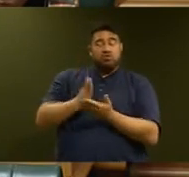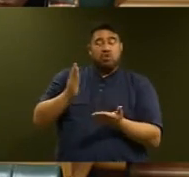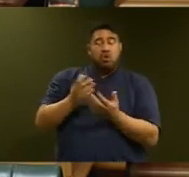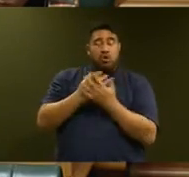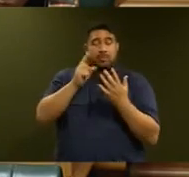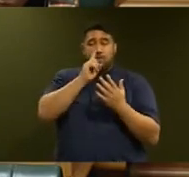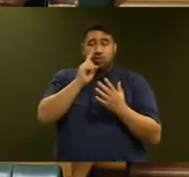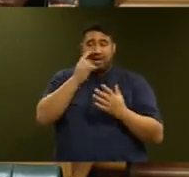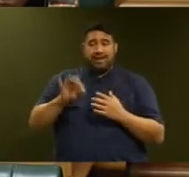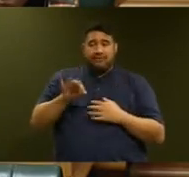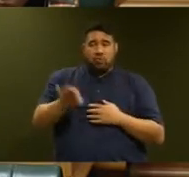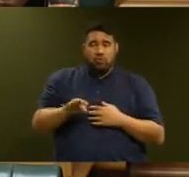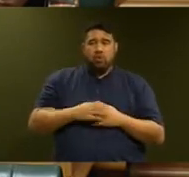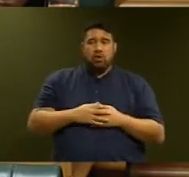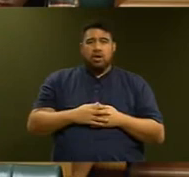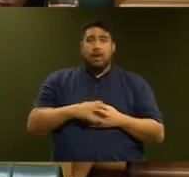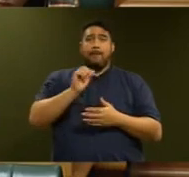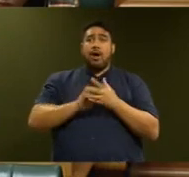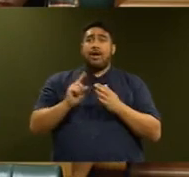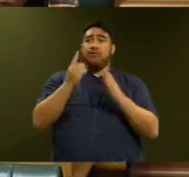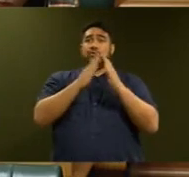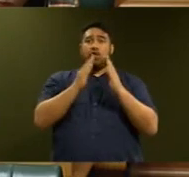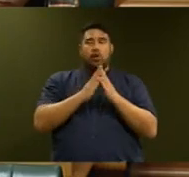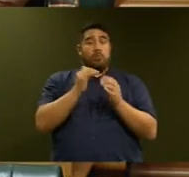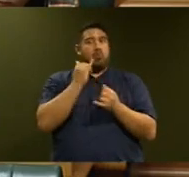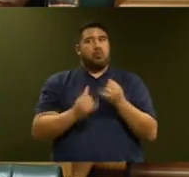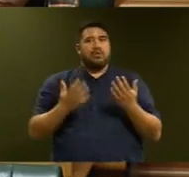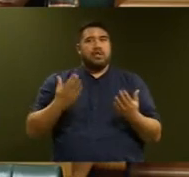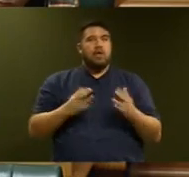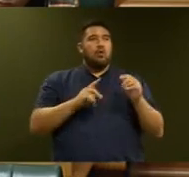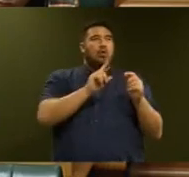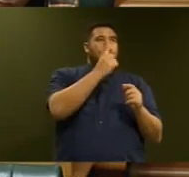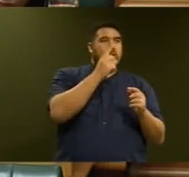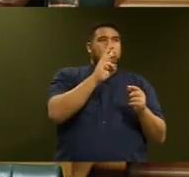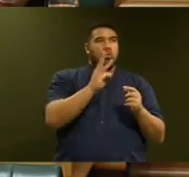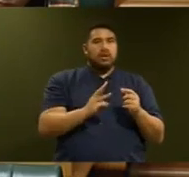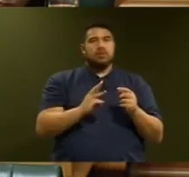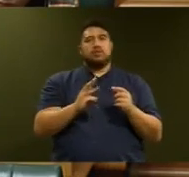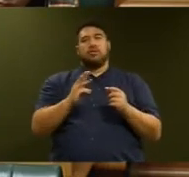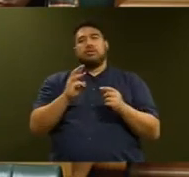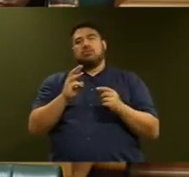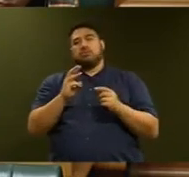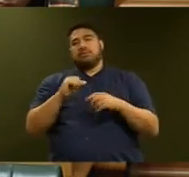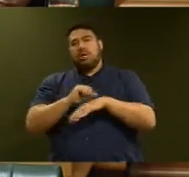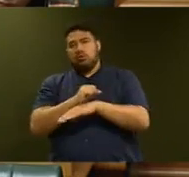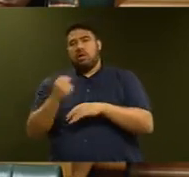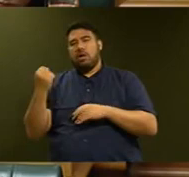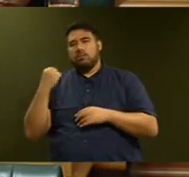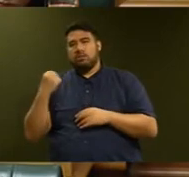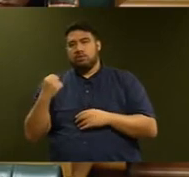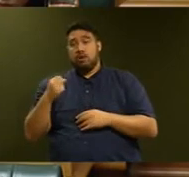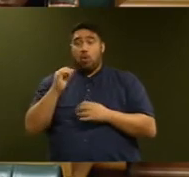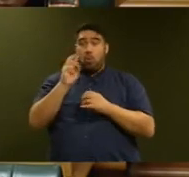home worsened in Auckland, Wellington, Tauranga, Christchurch and Hamilton. And Wellington was one of the worst, up 4.7%.